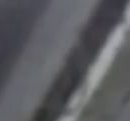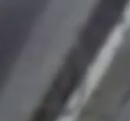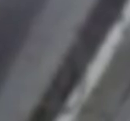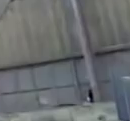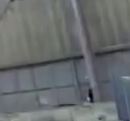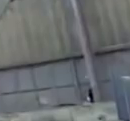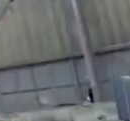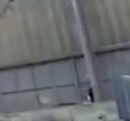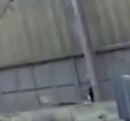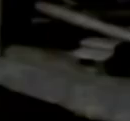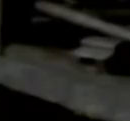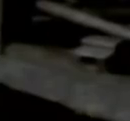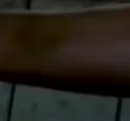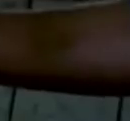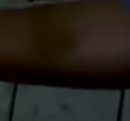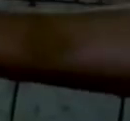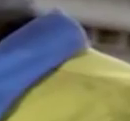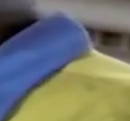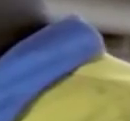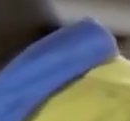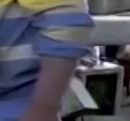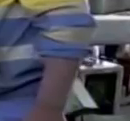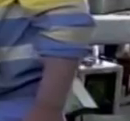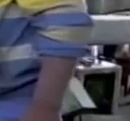other services In the engineering Line of business